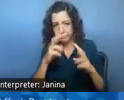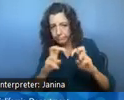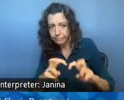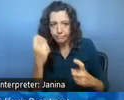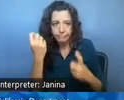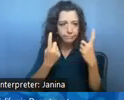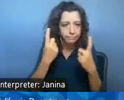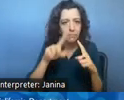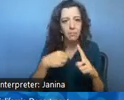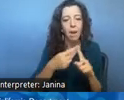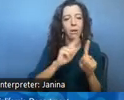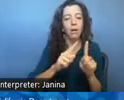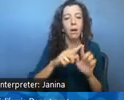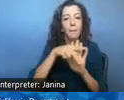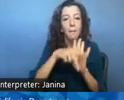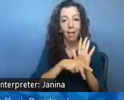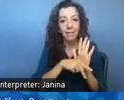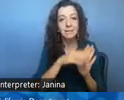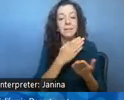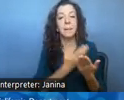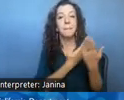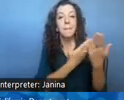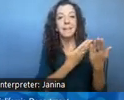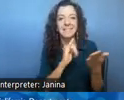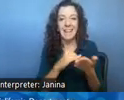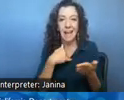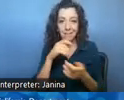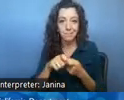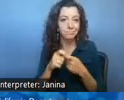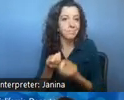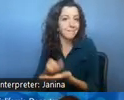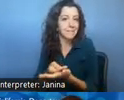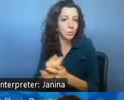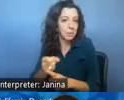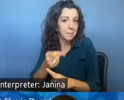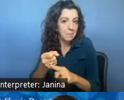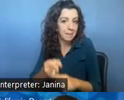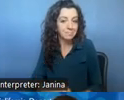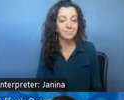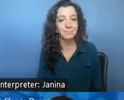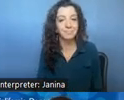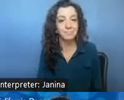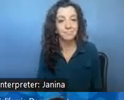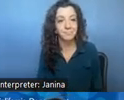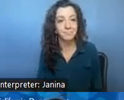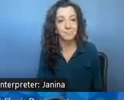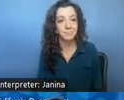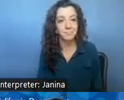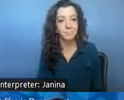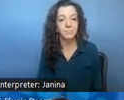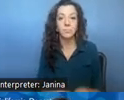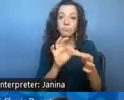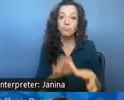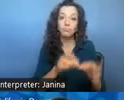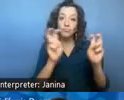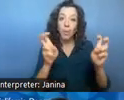policy bills uh with fiscal impacts right um and so you know on the topic of a budget uh